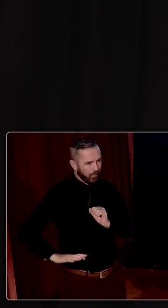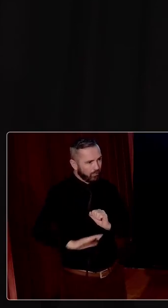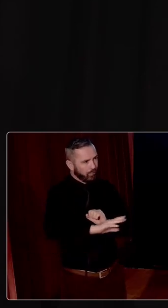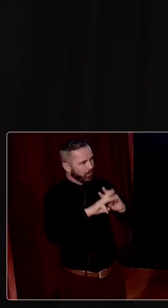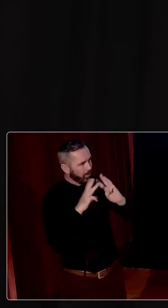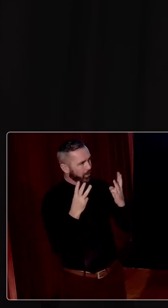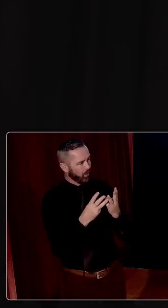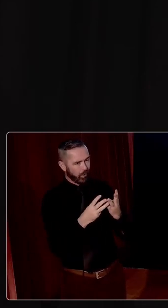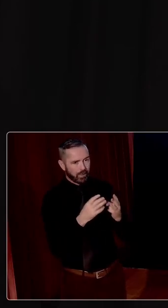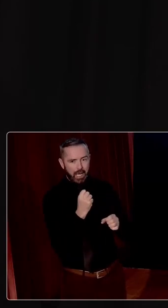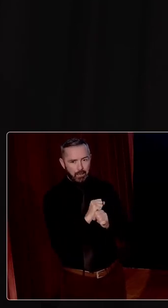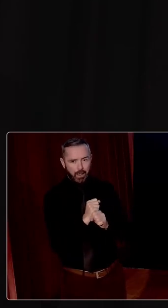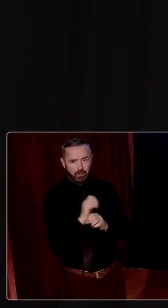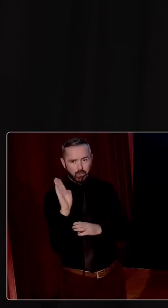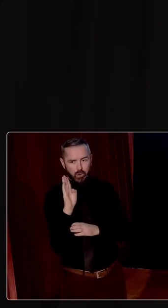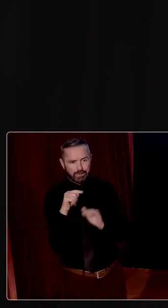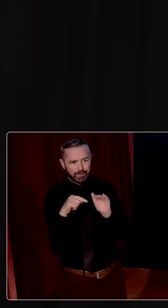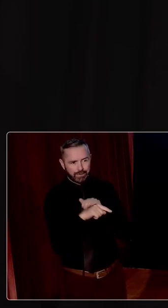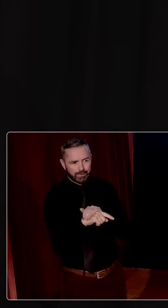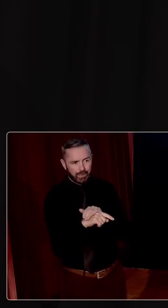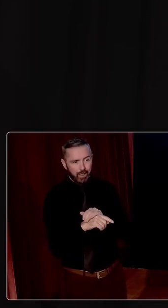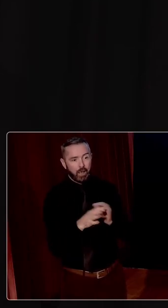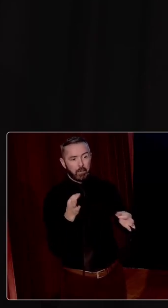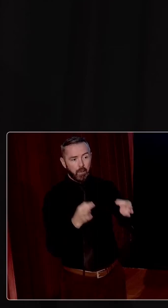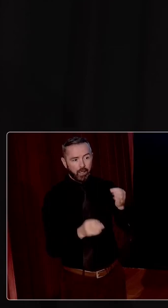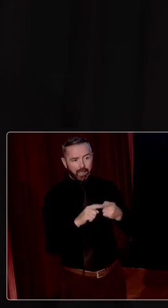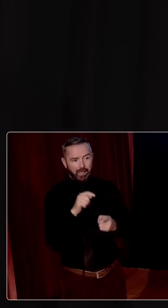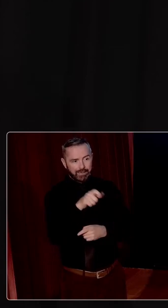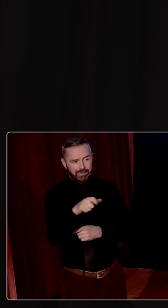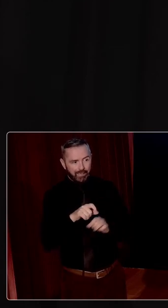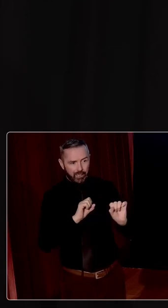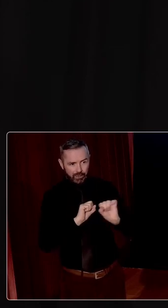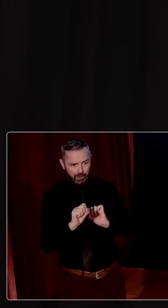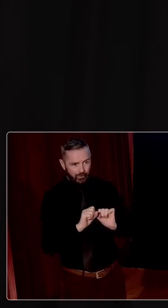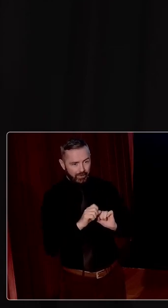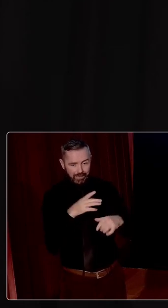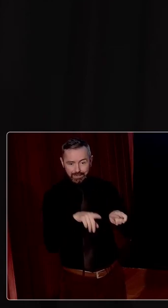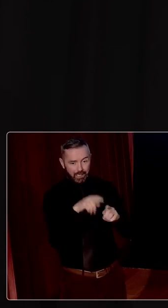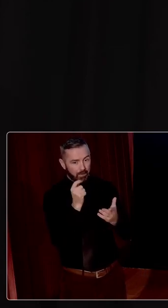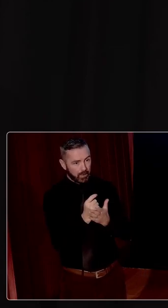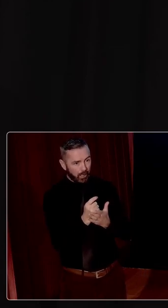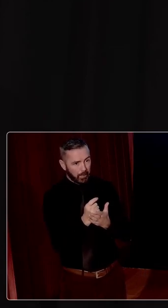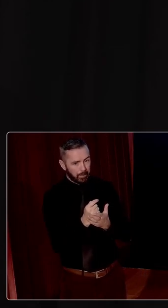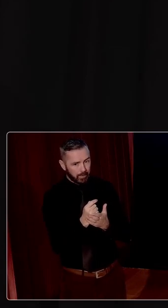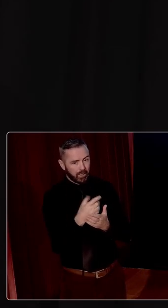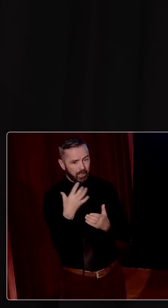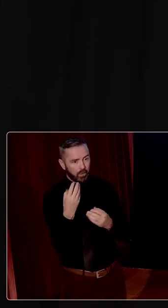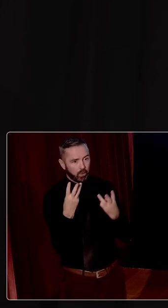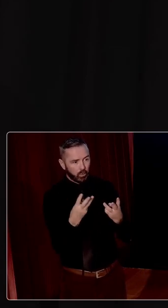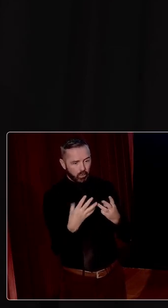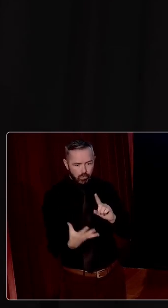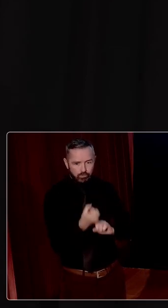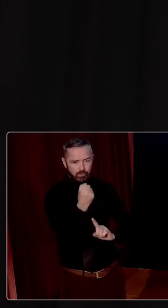world on Brexit, politicians and civil servants. At the same time they ran for a security